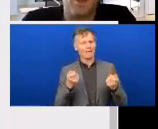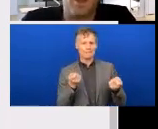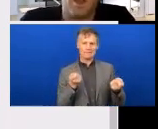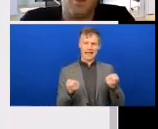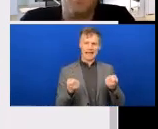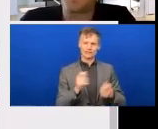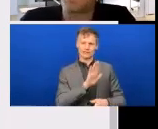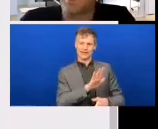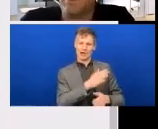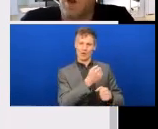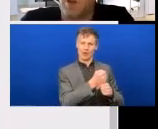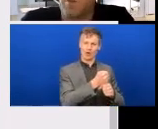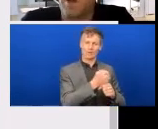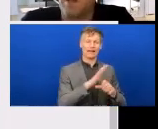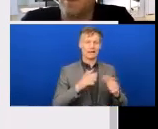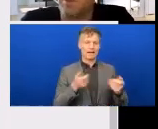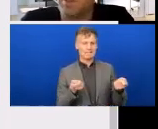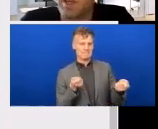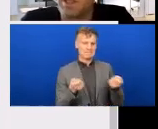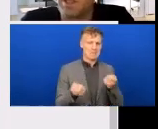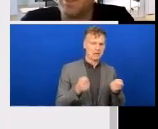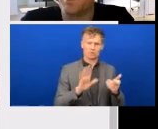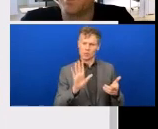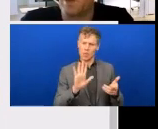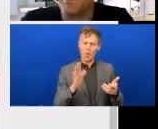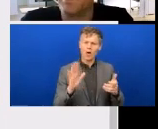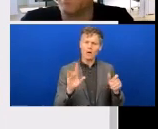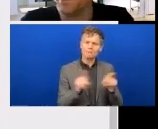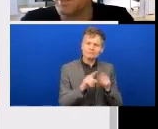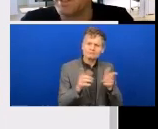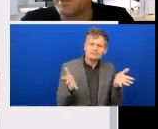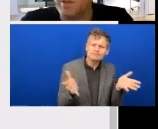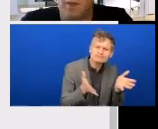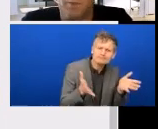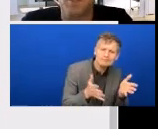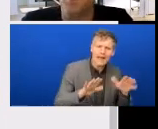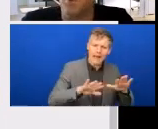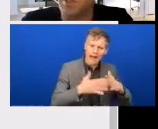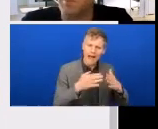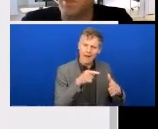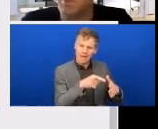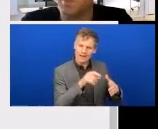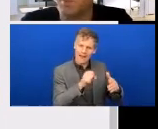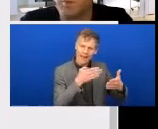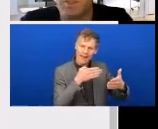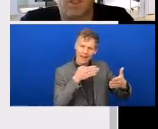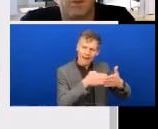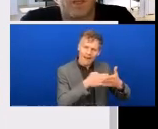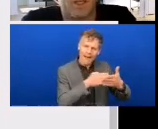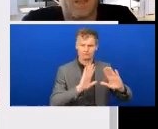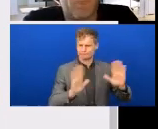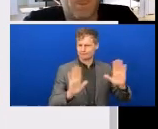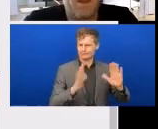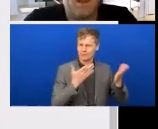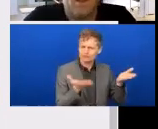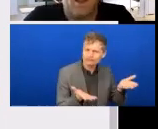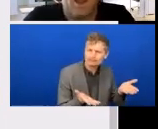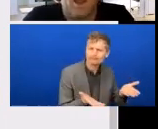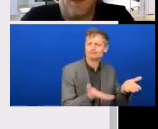fostering an environment where individuals can actually thrive and flourish and supporting people's performance accordingly.